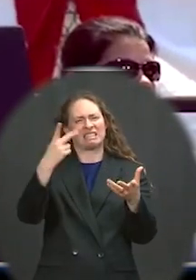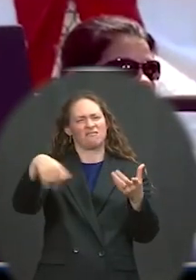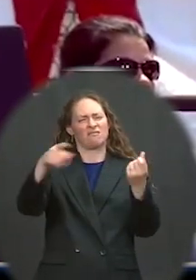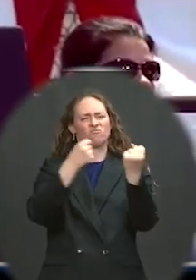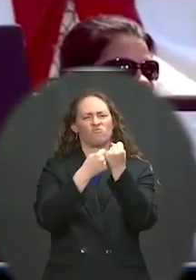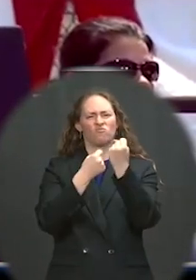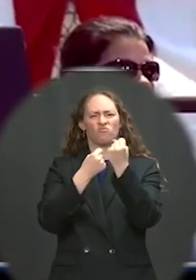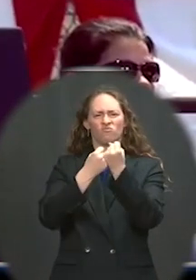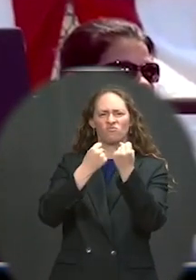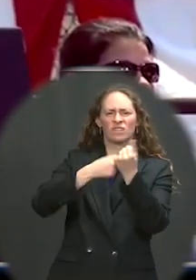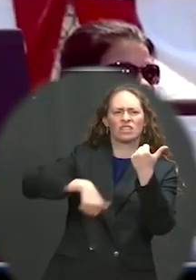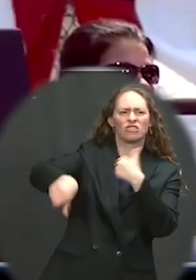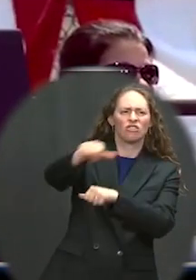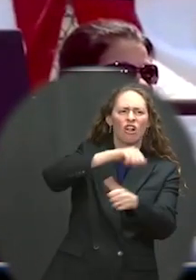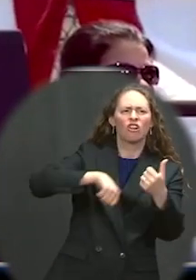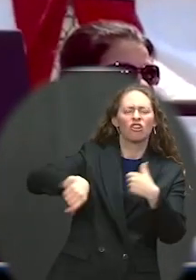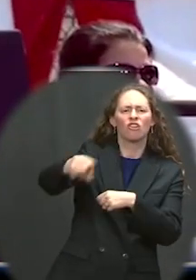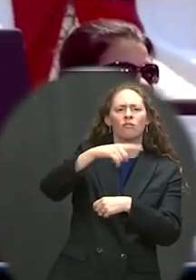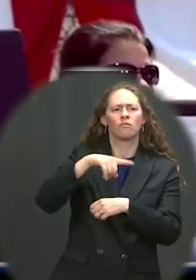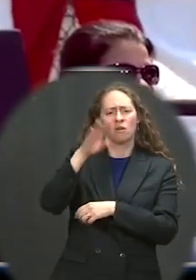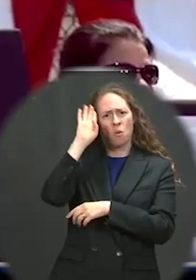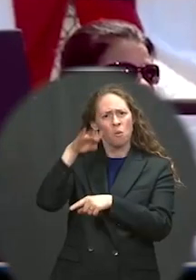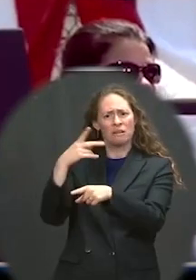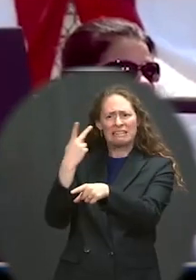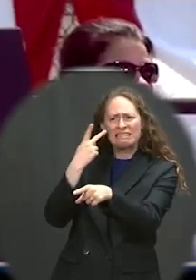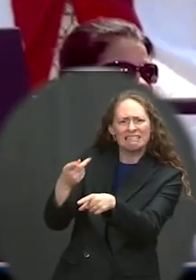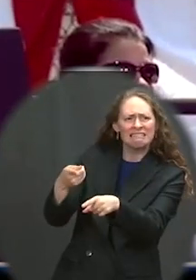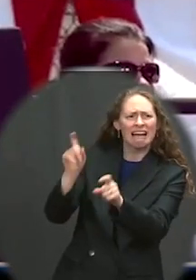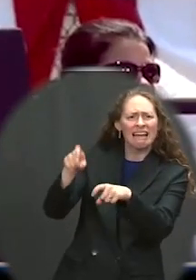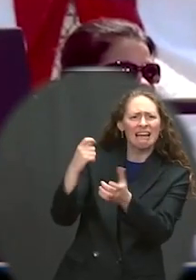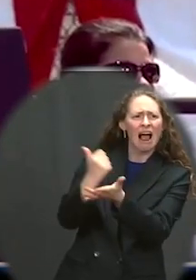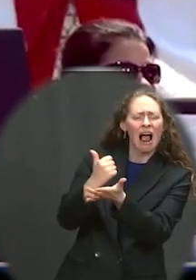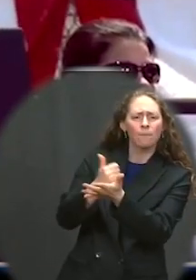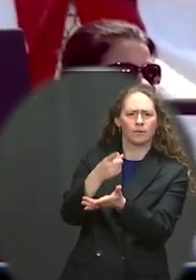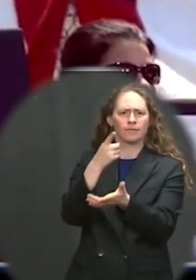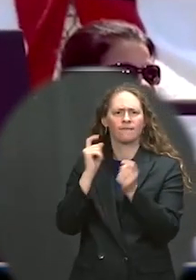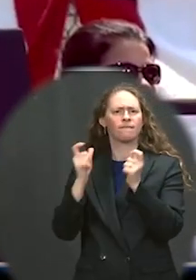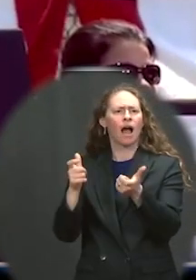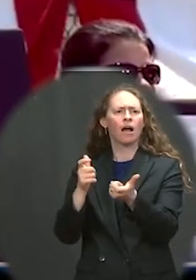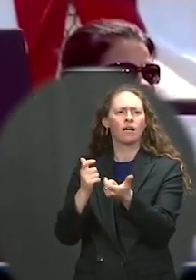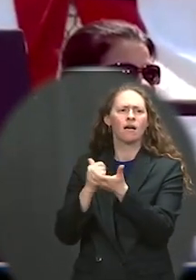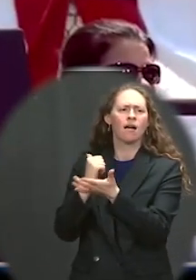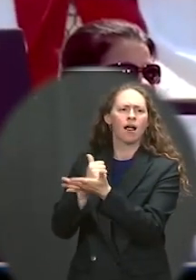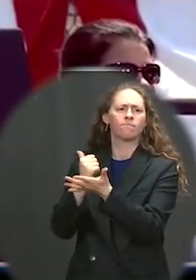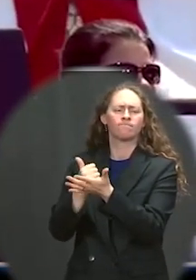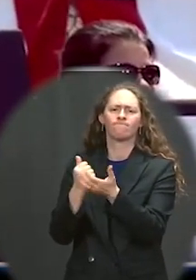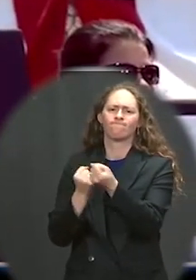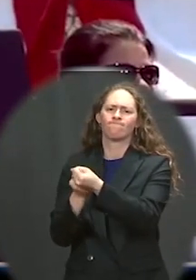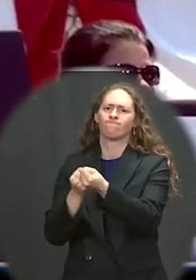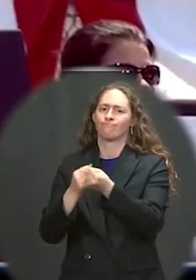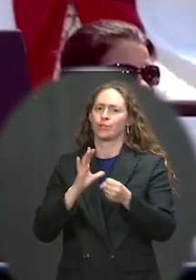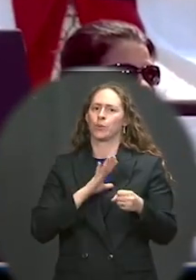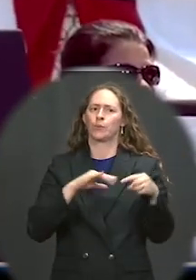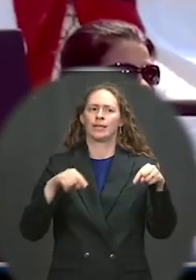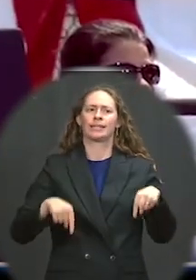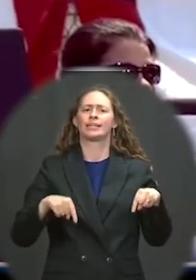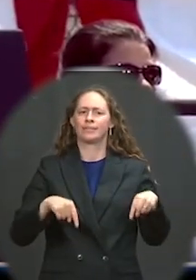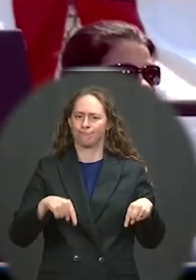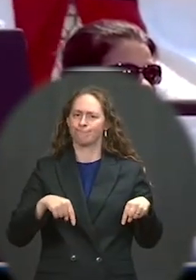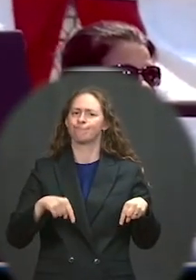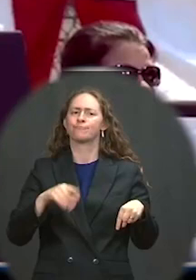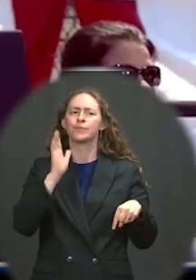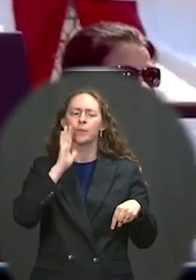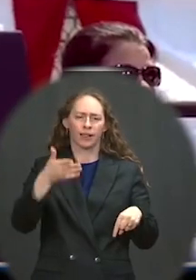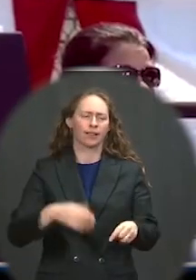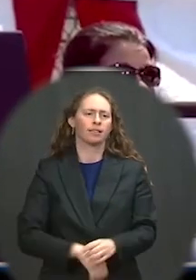another. That's something you all learn quickly at the Academy. You can't crew the Tall Ship